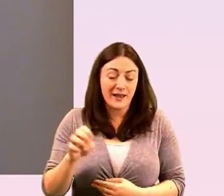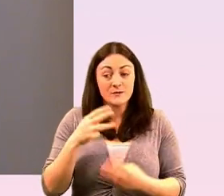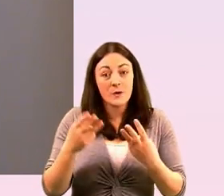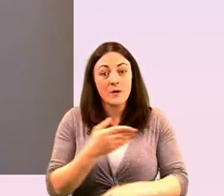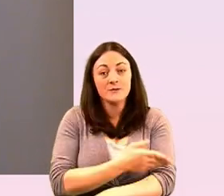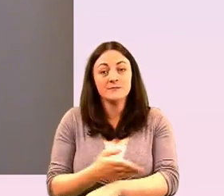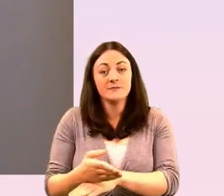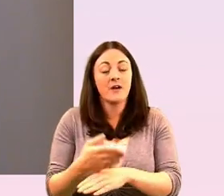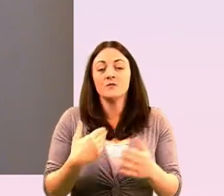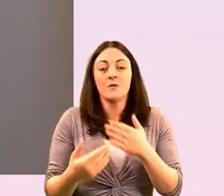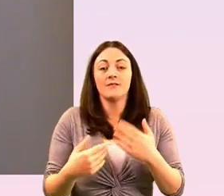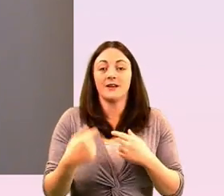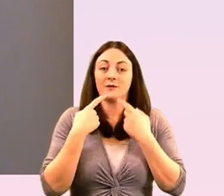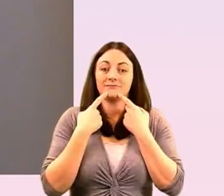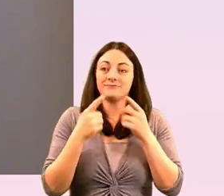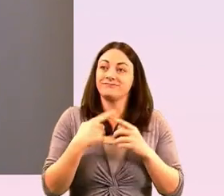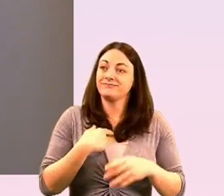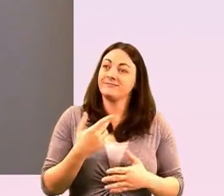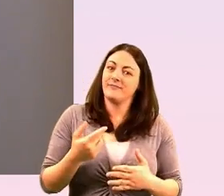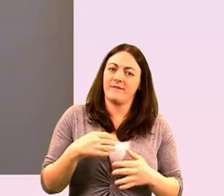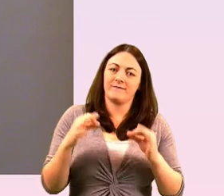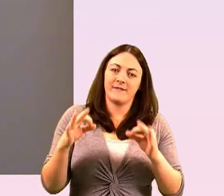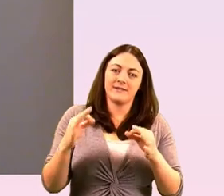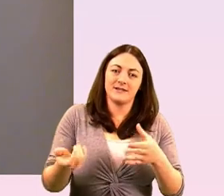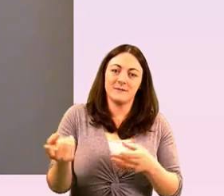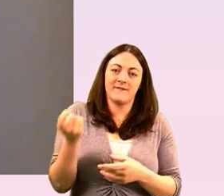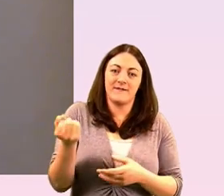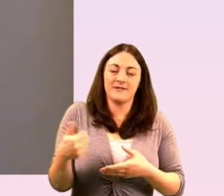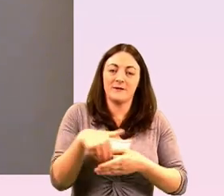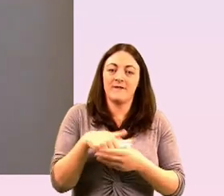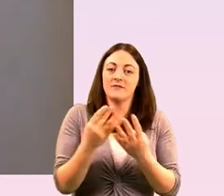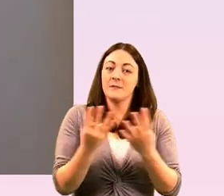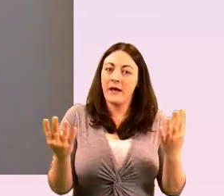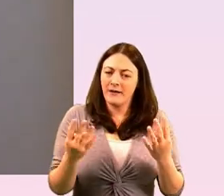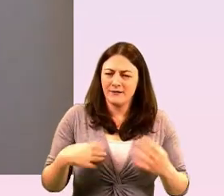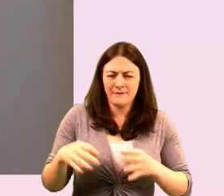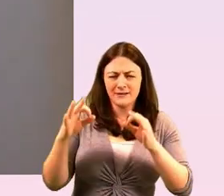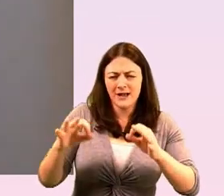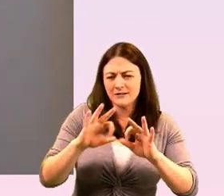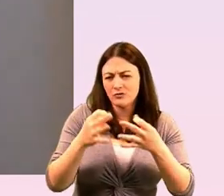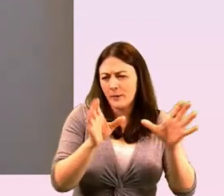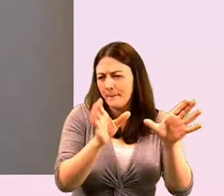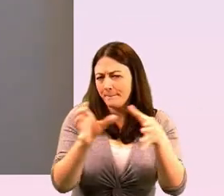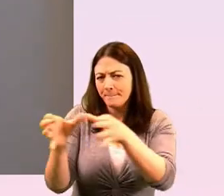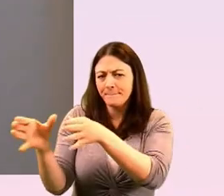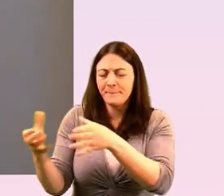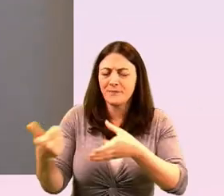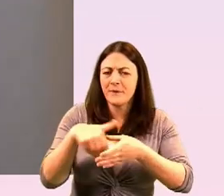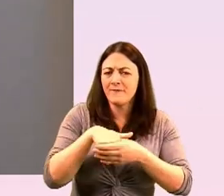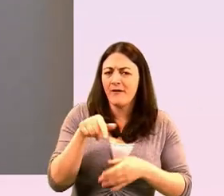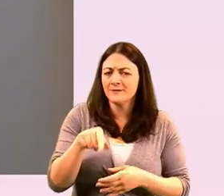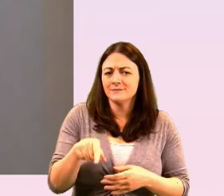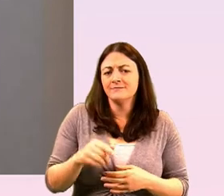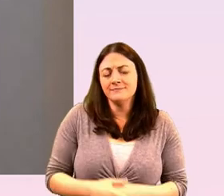saying it's fantastic to be involved in this panel um what a great bunch of folks to share this hour with um